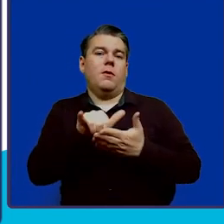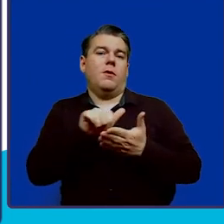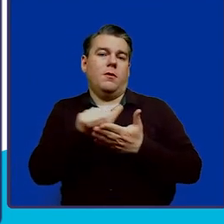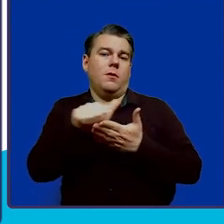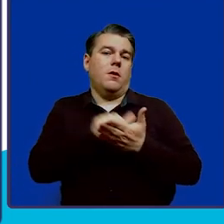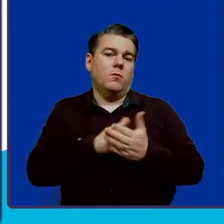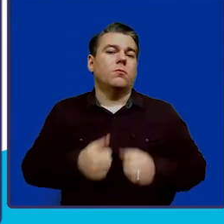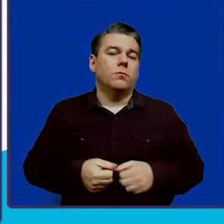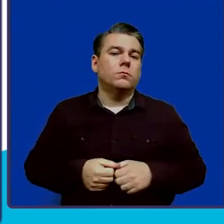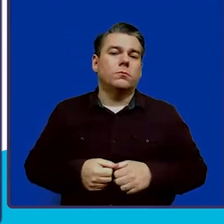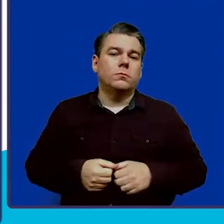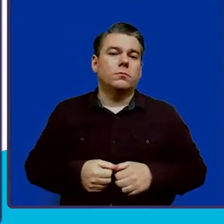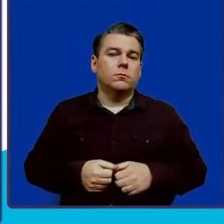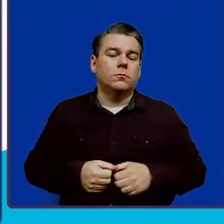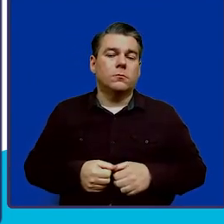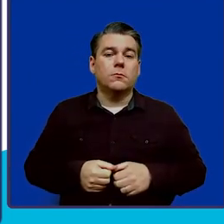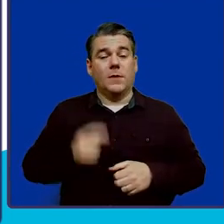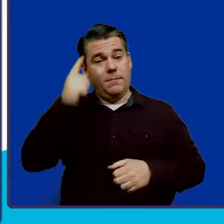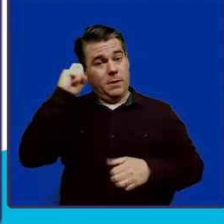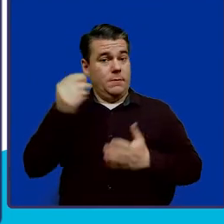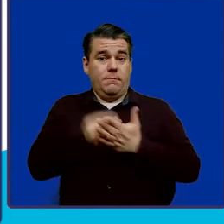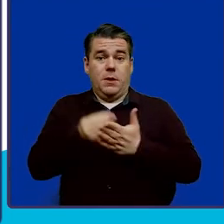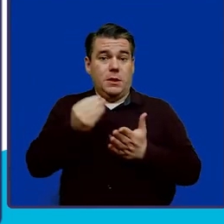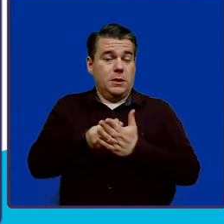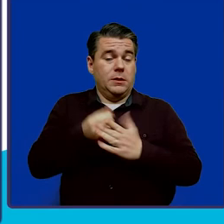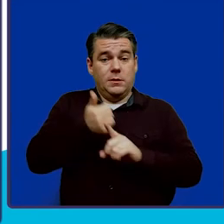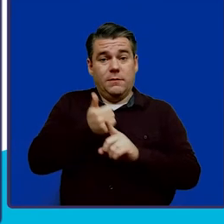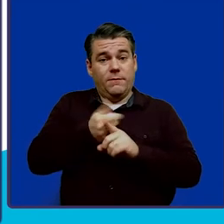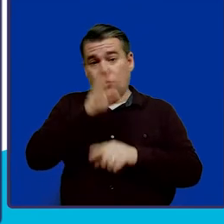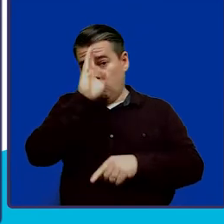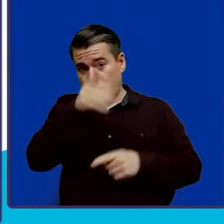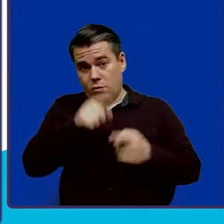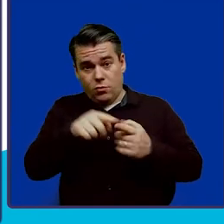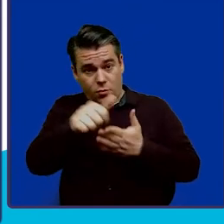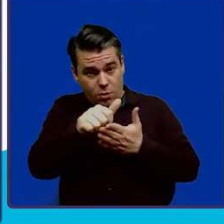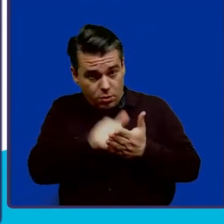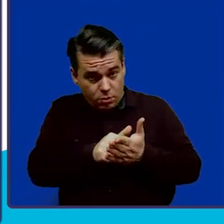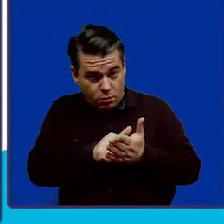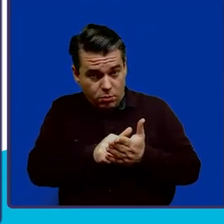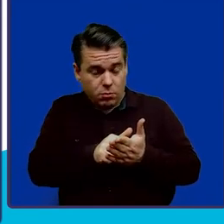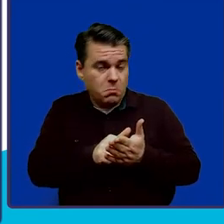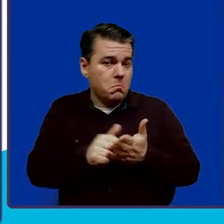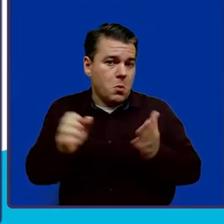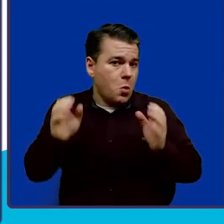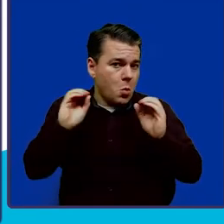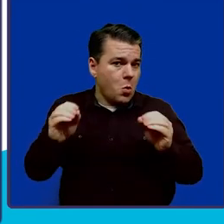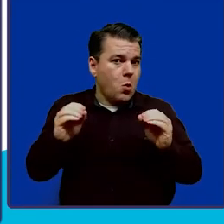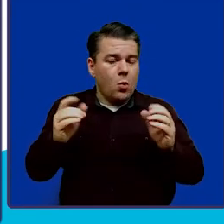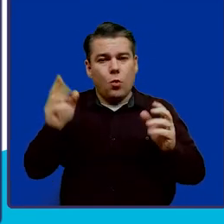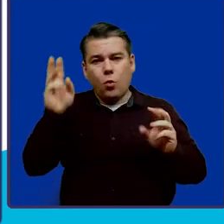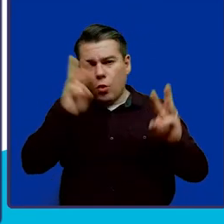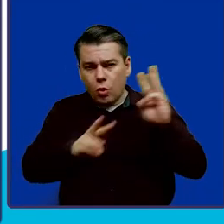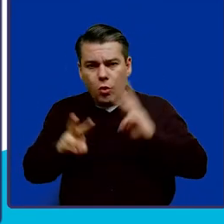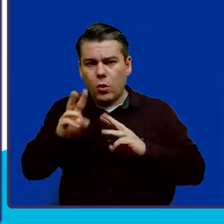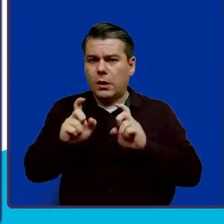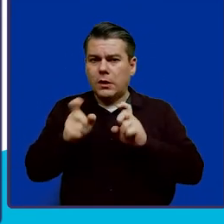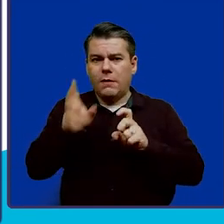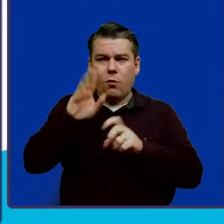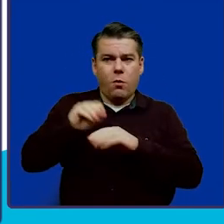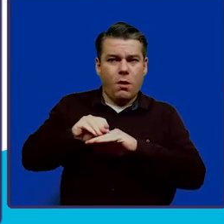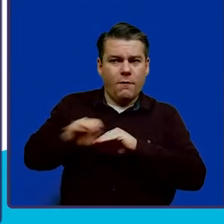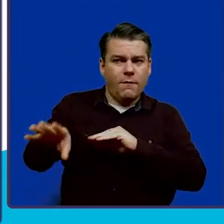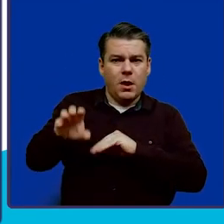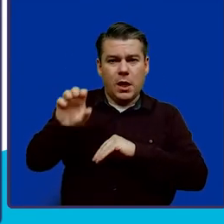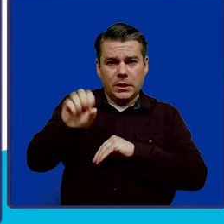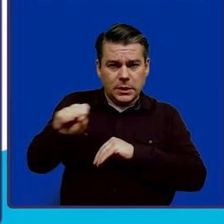Stable account. And since the monies are going directly into the Stable account, there's no concern that the gift will affect the